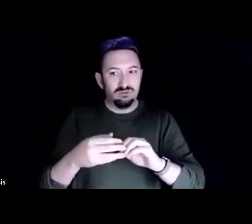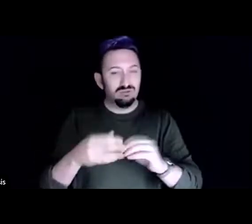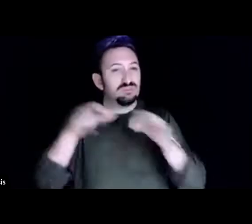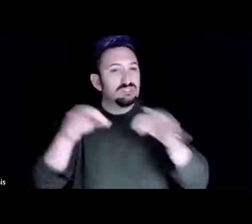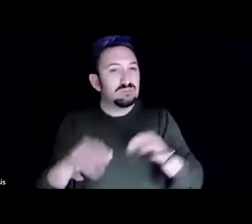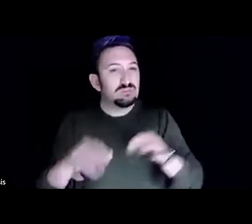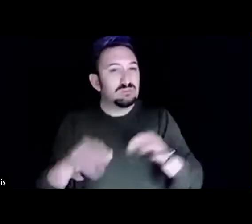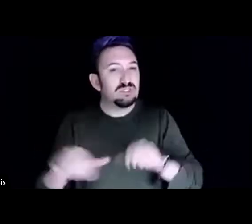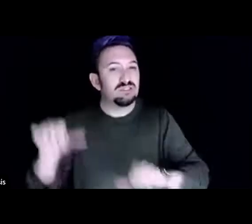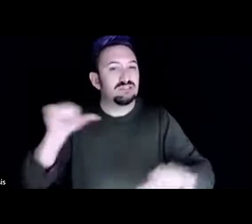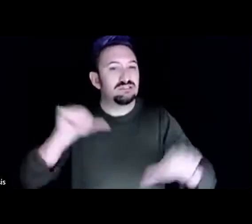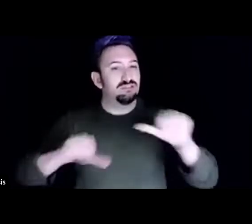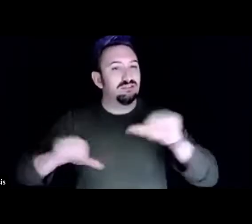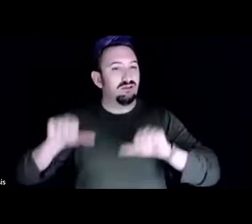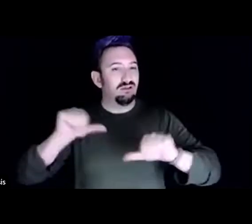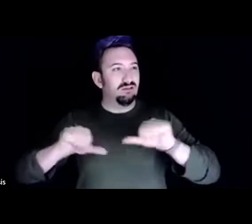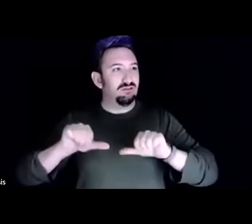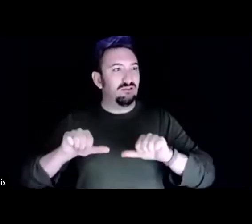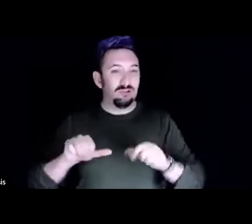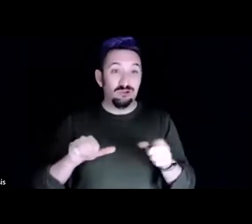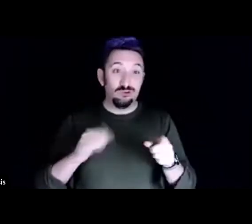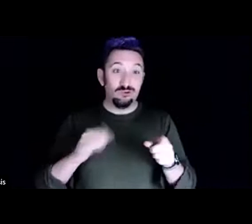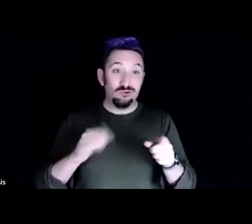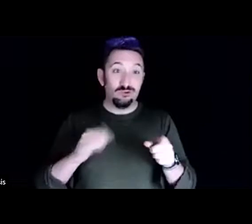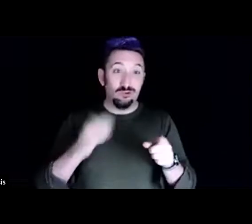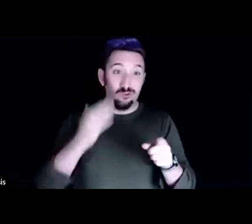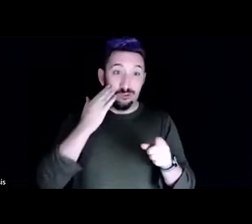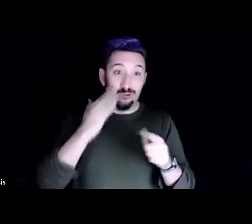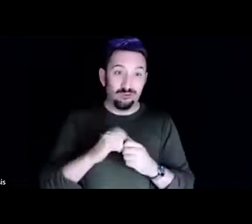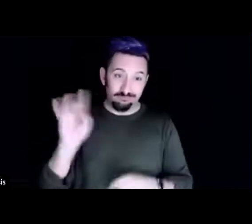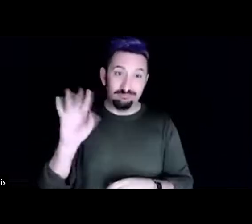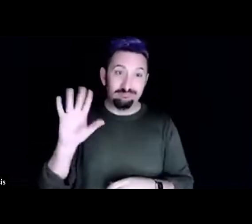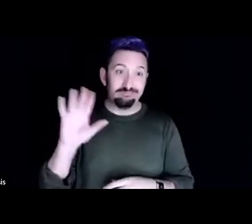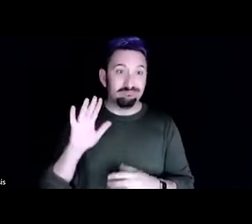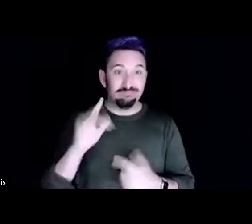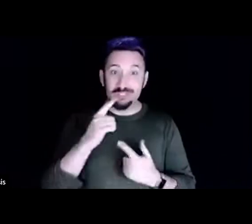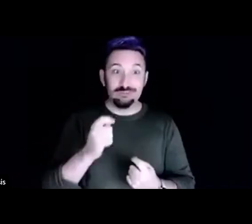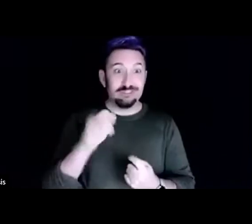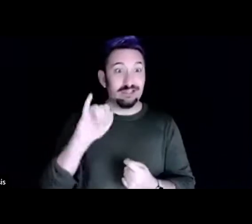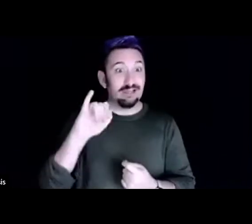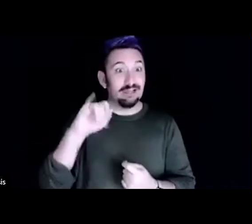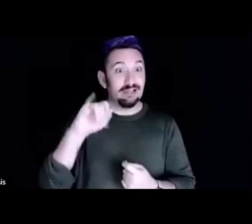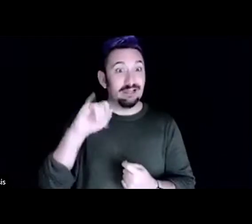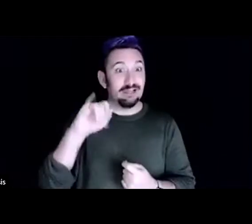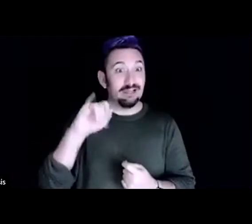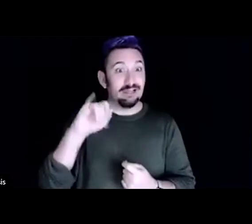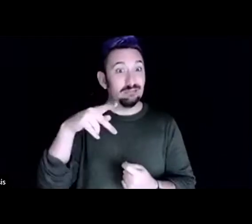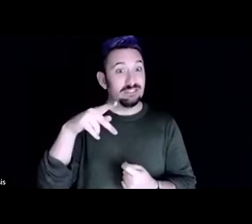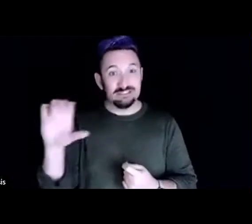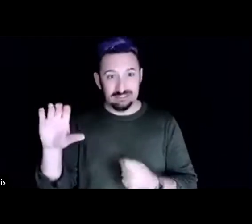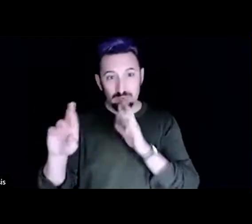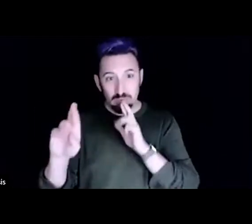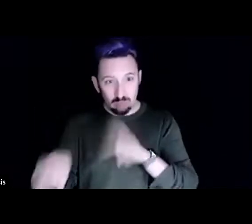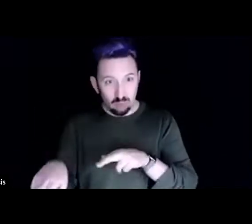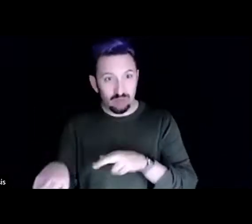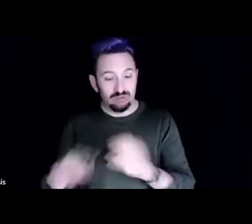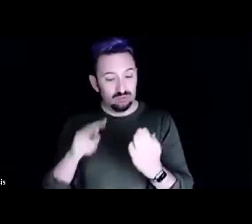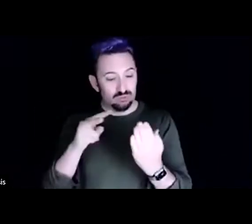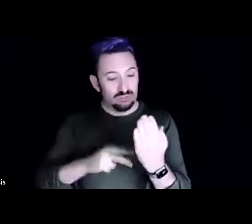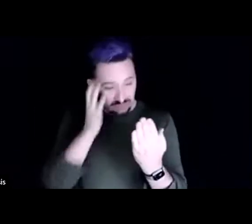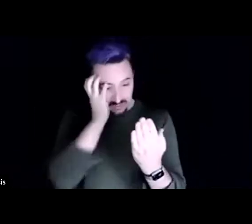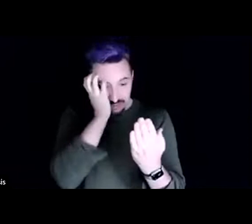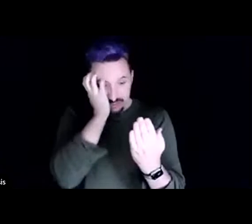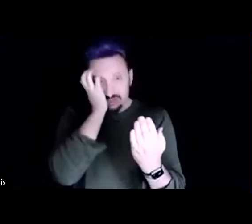terribly interesting, you know, documents like the IPCC report that keeps you up late at night because it's a,